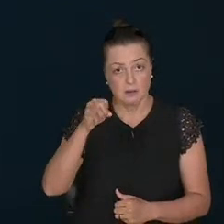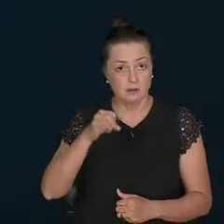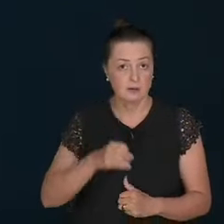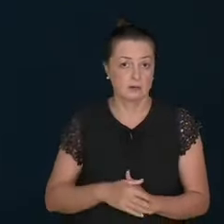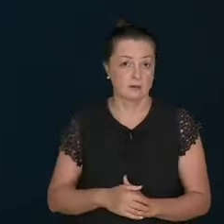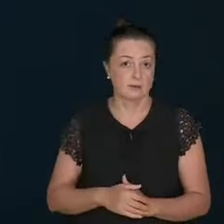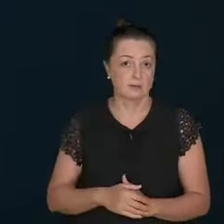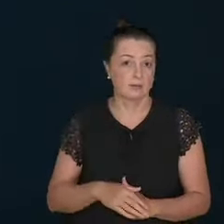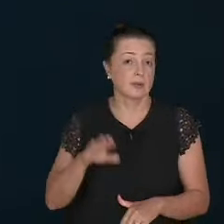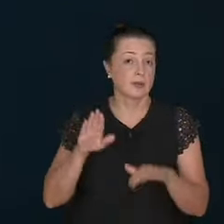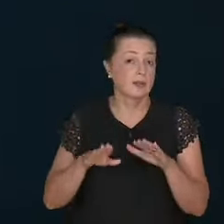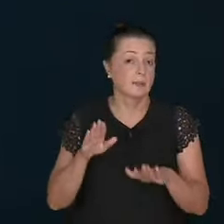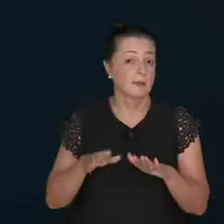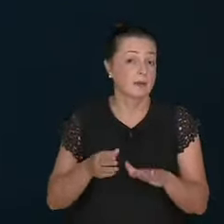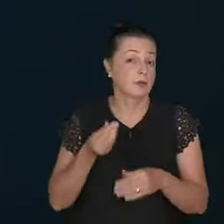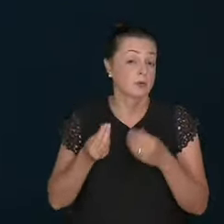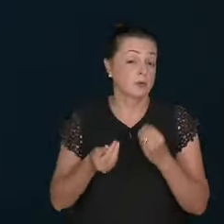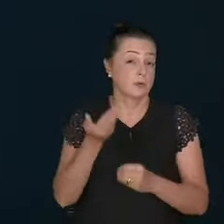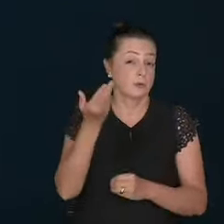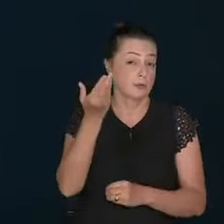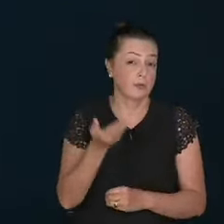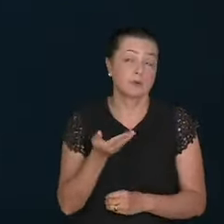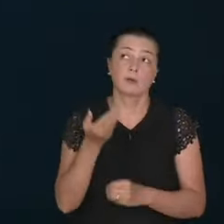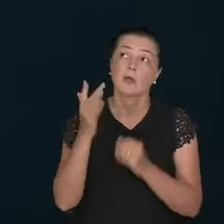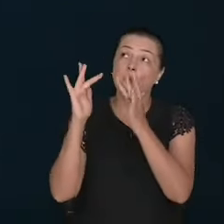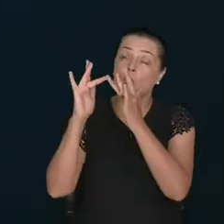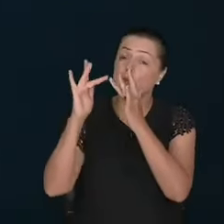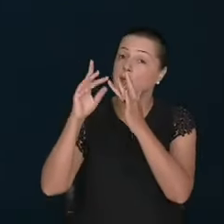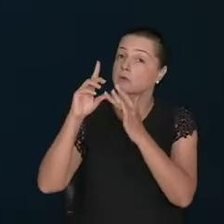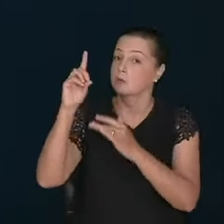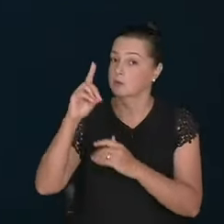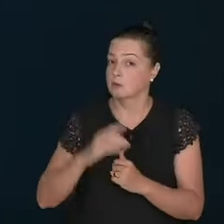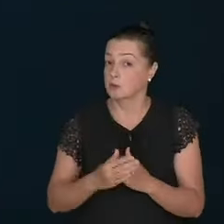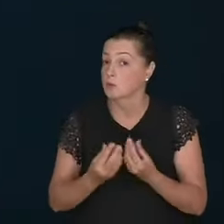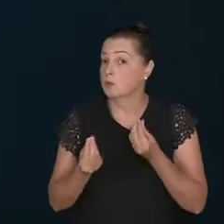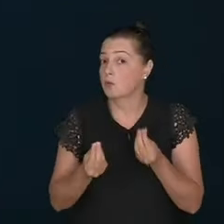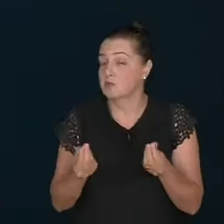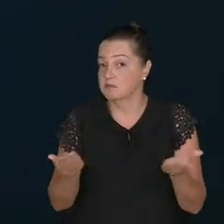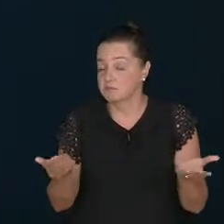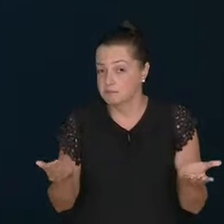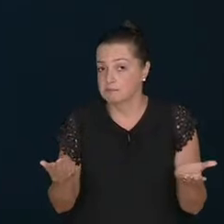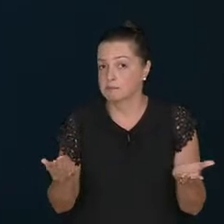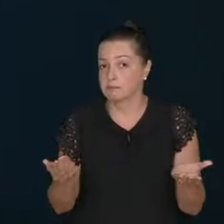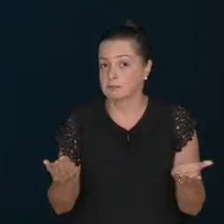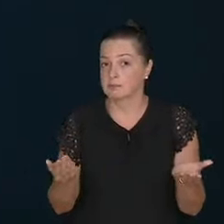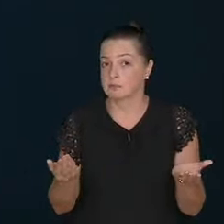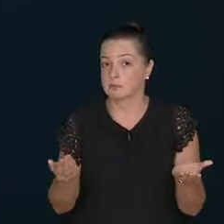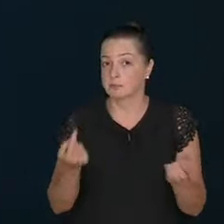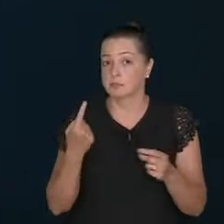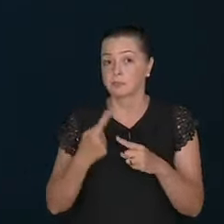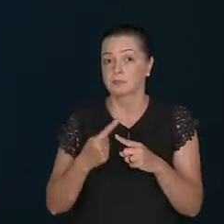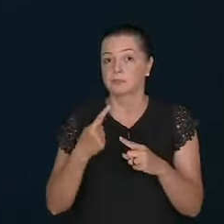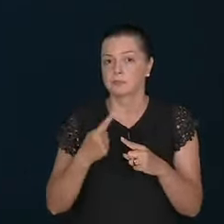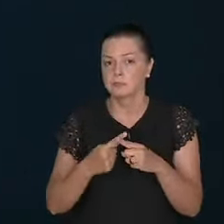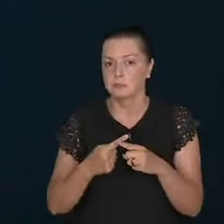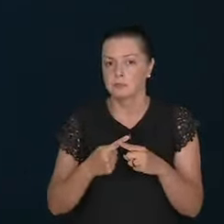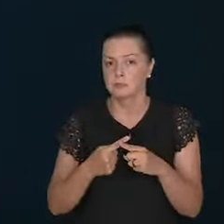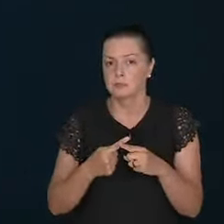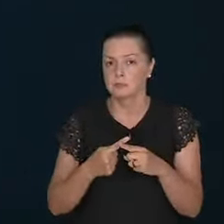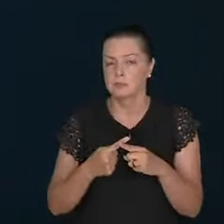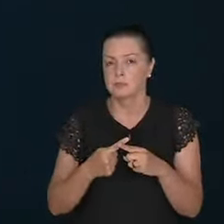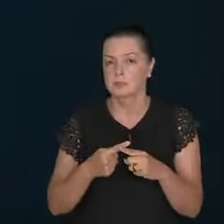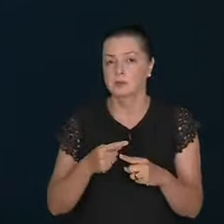too. Depending on your relationship with God. Your own communion with the Holy Spirit. Because.